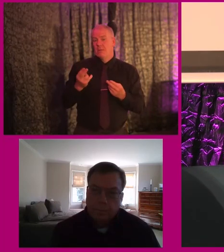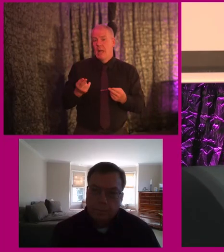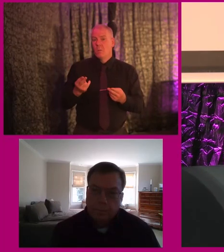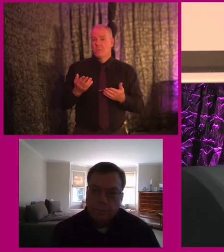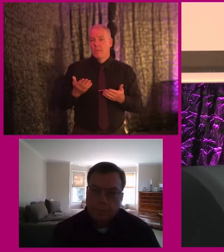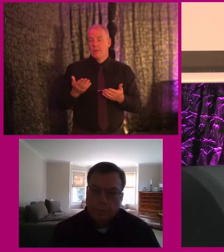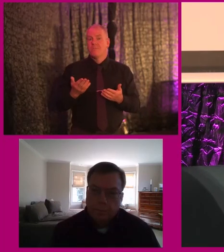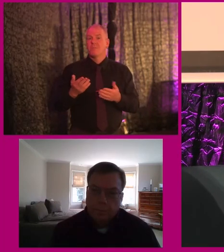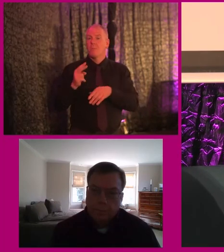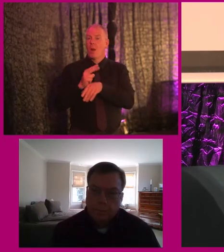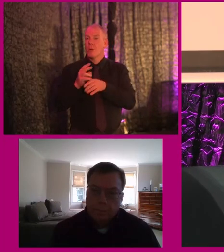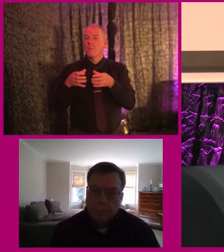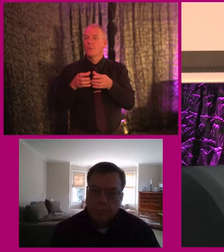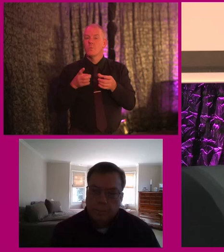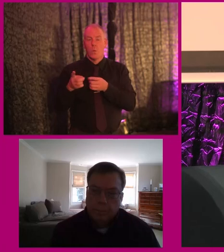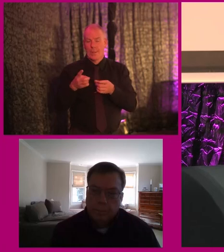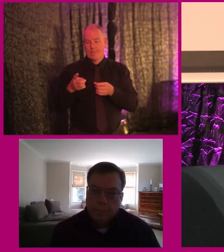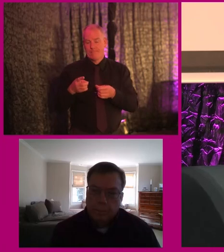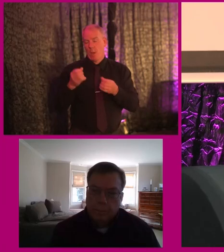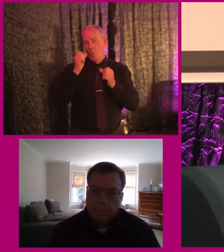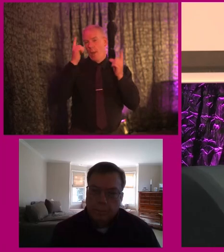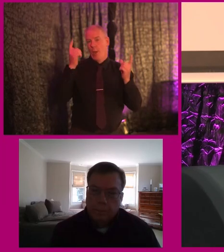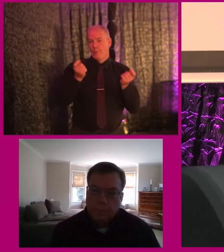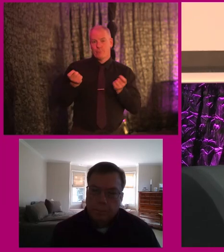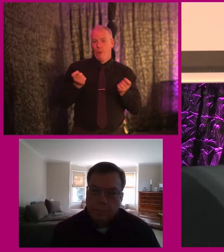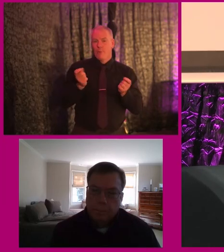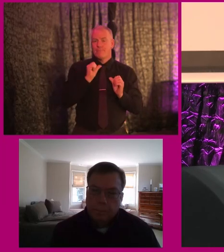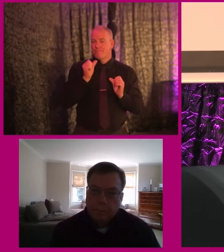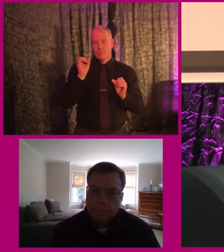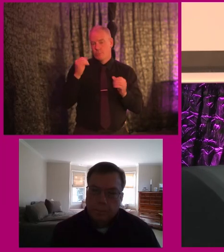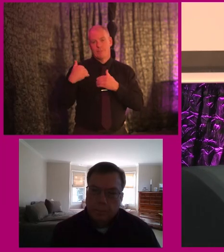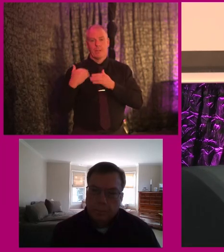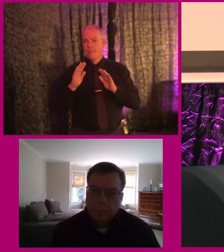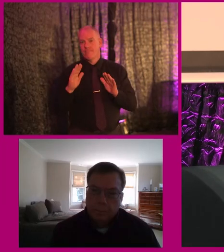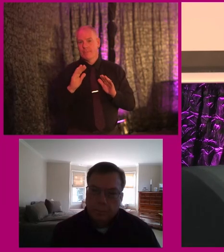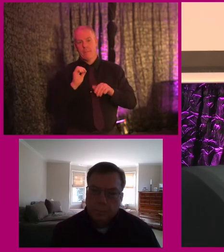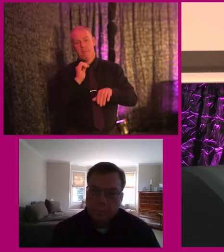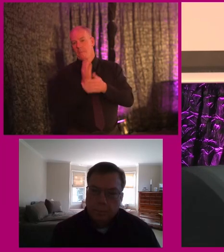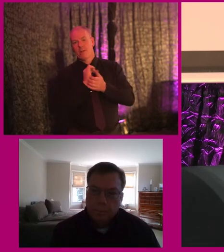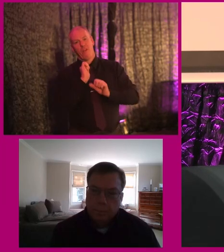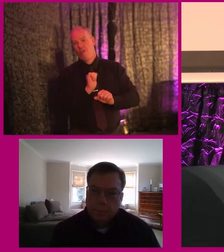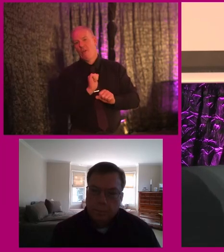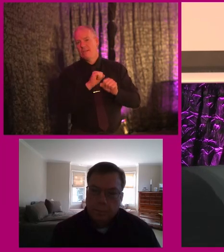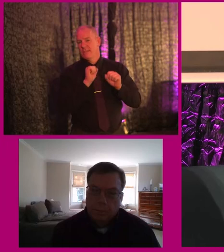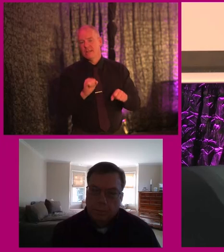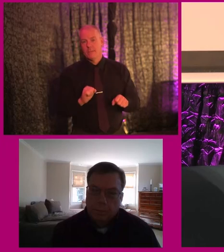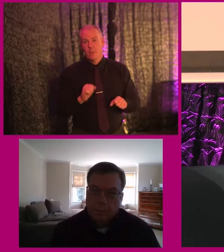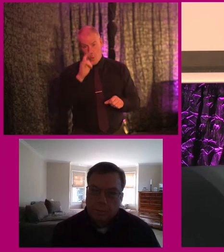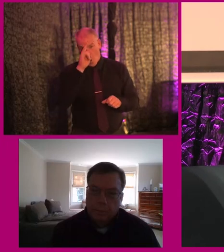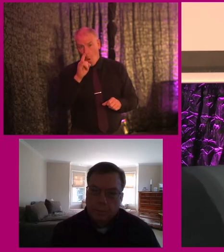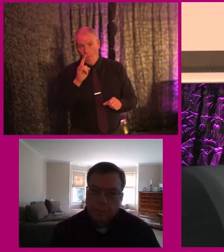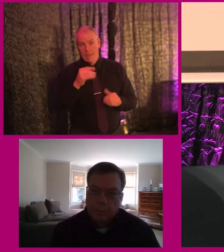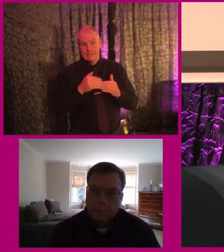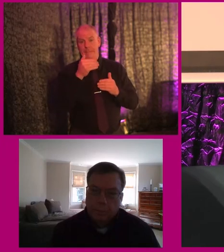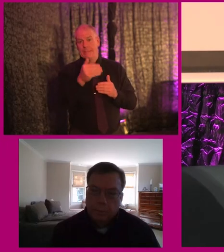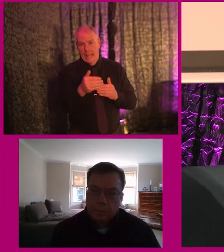of the monitoring bodies have been, um, controlling or looking after. It's not part of the monitoring methodology, but we kind of hope that for the